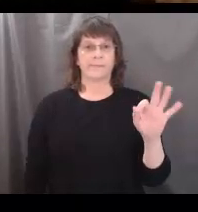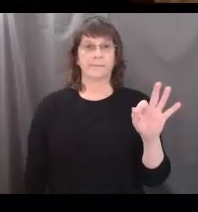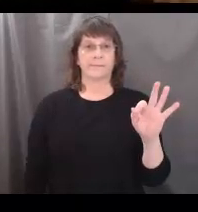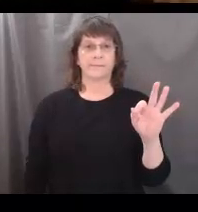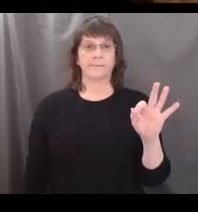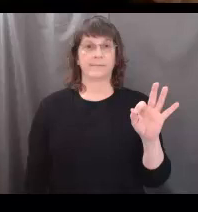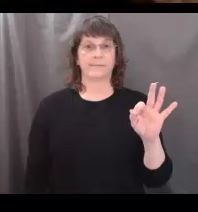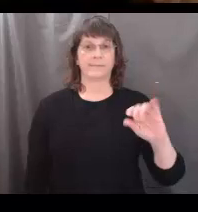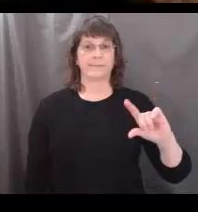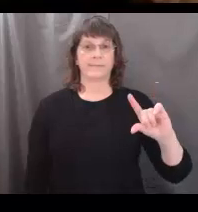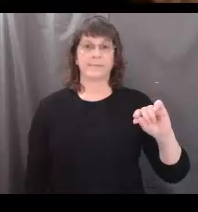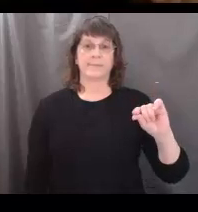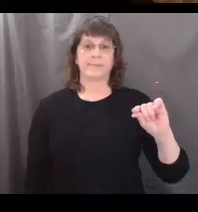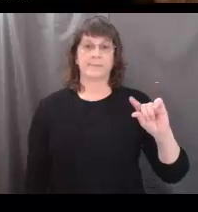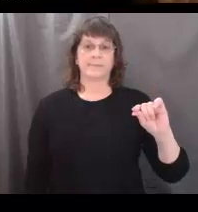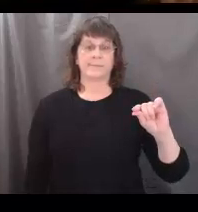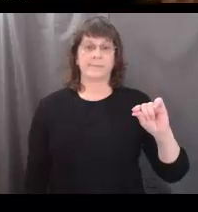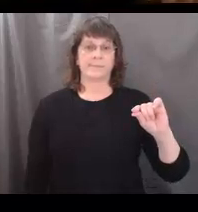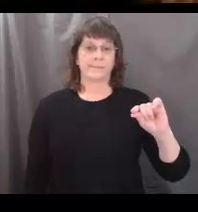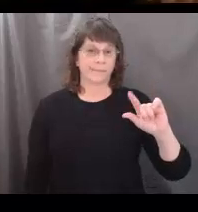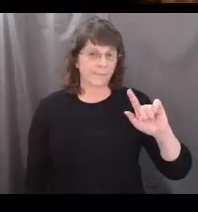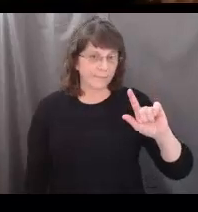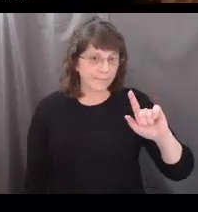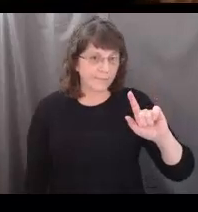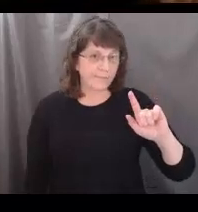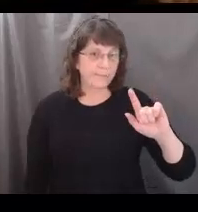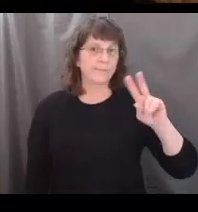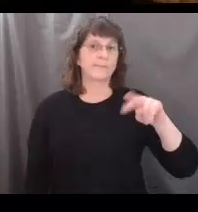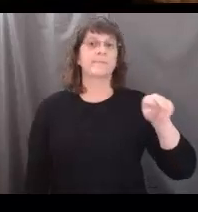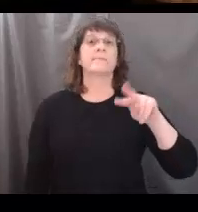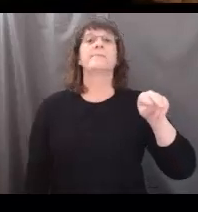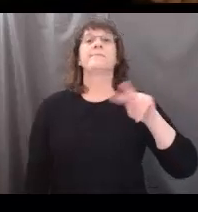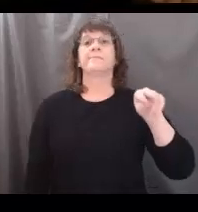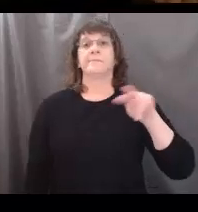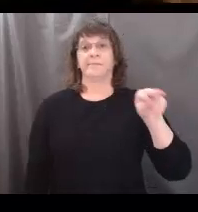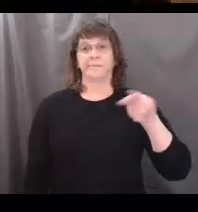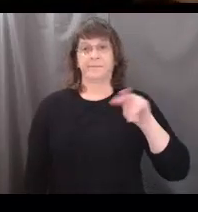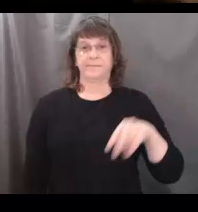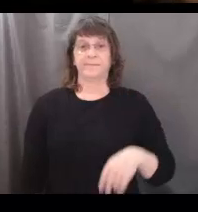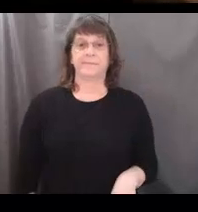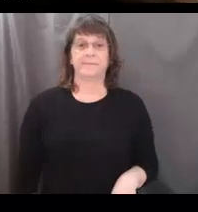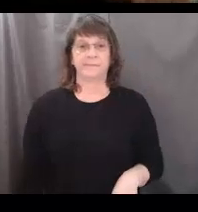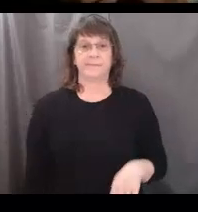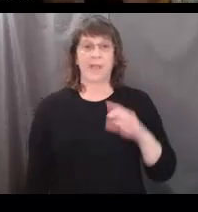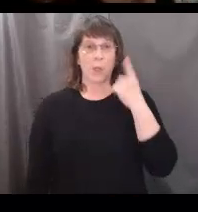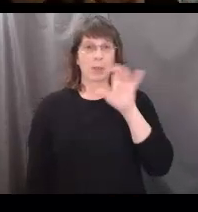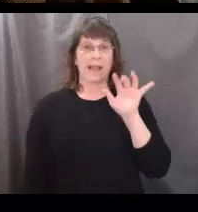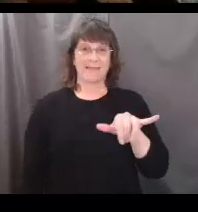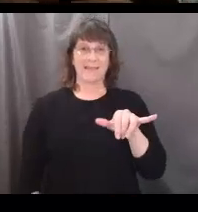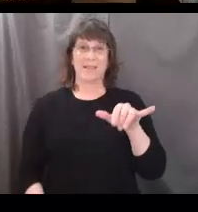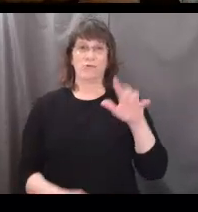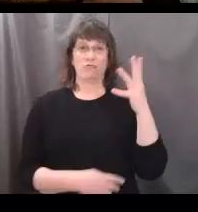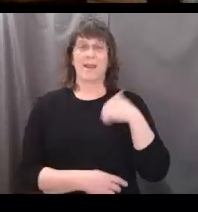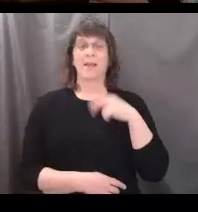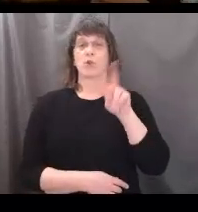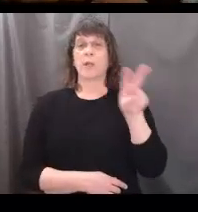19, 21, 22. It looks like this tree